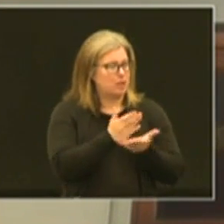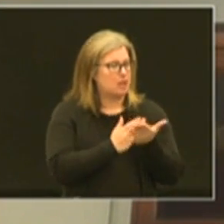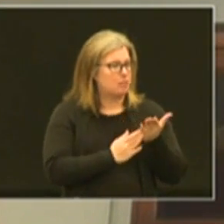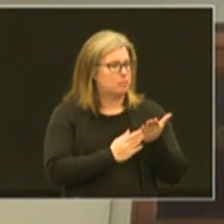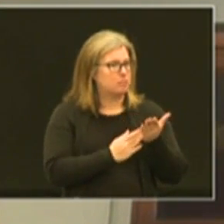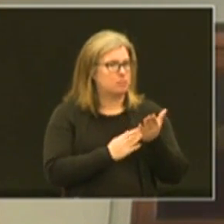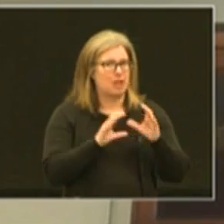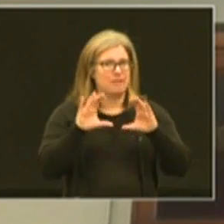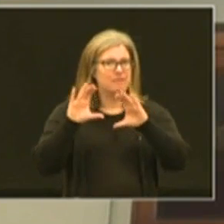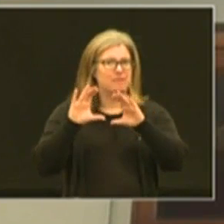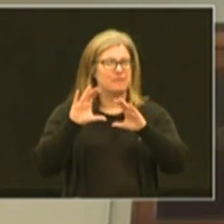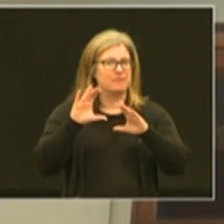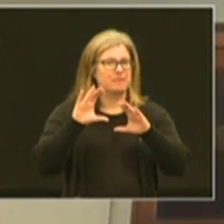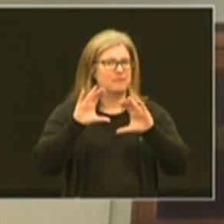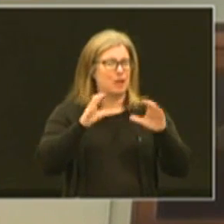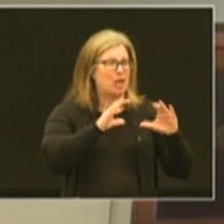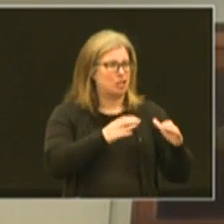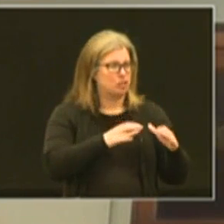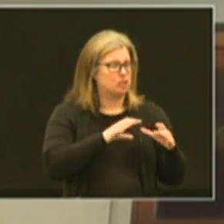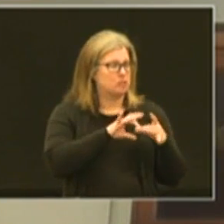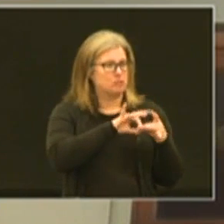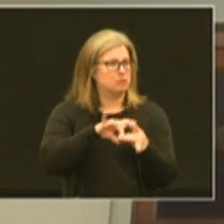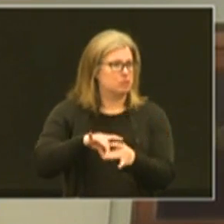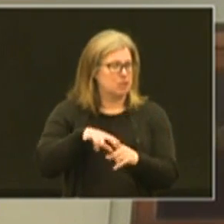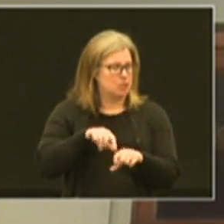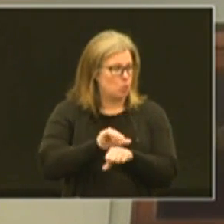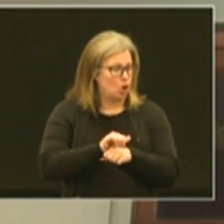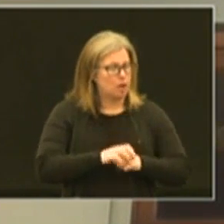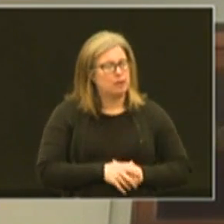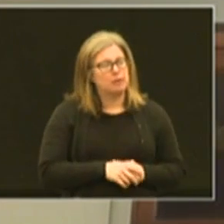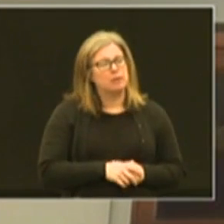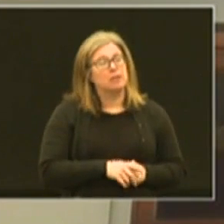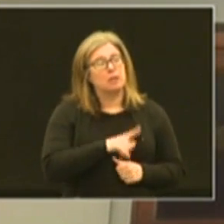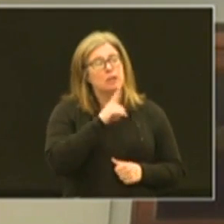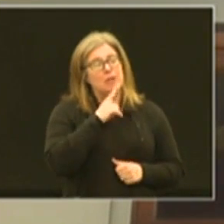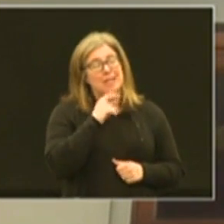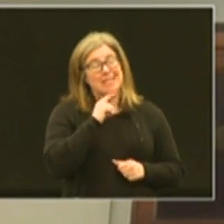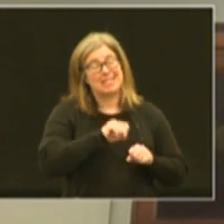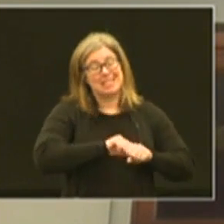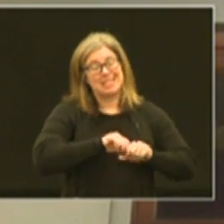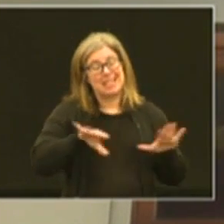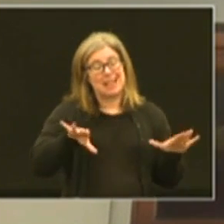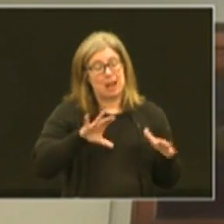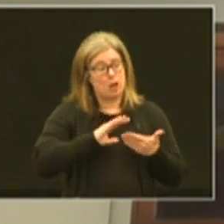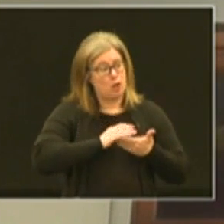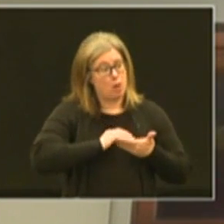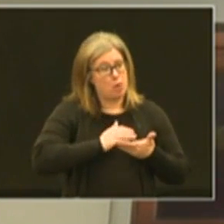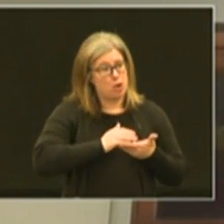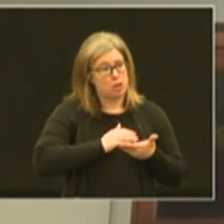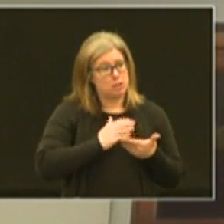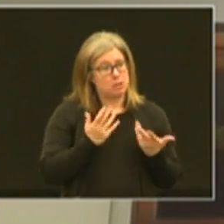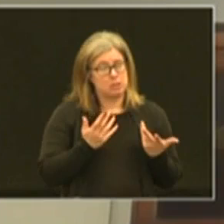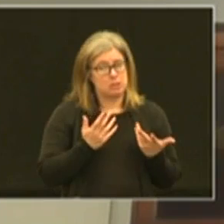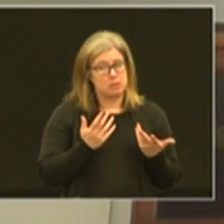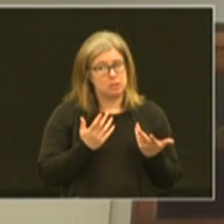foundations around this work but what we really said is we can send out chromebooks but if a kid